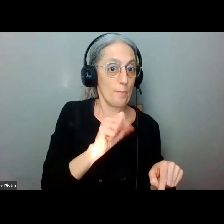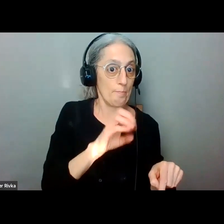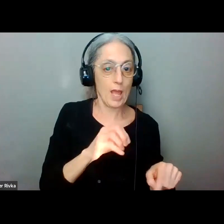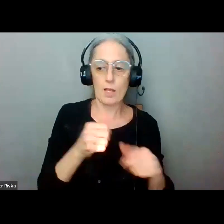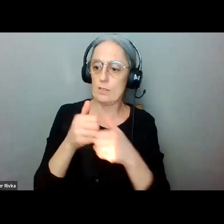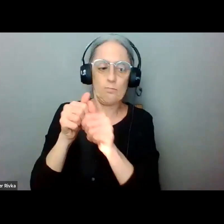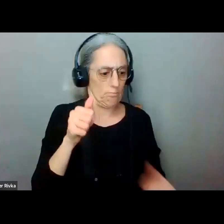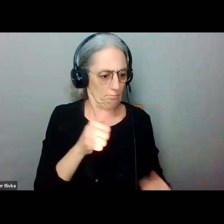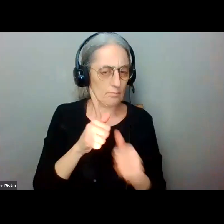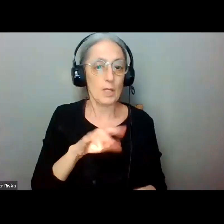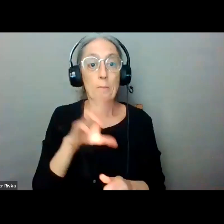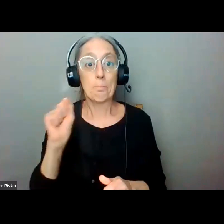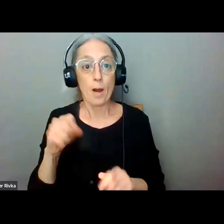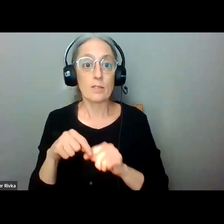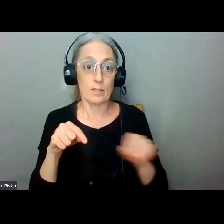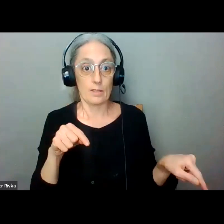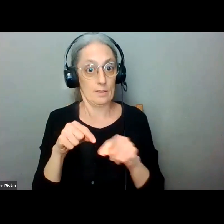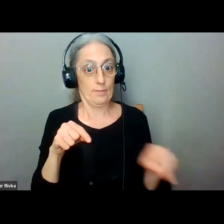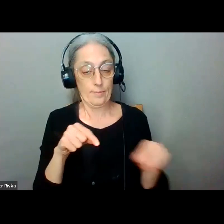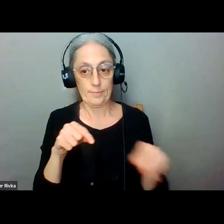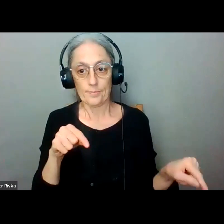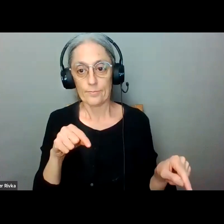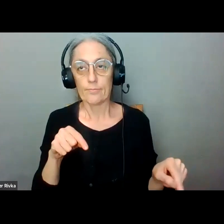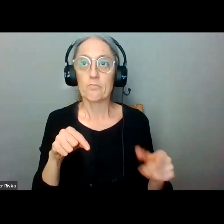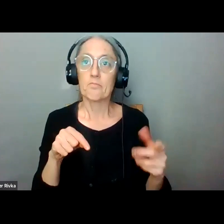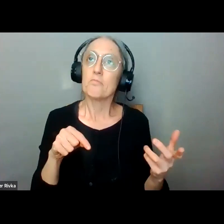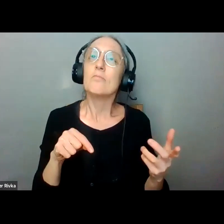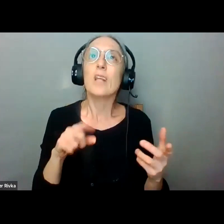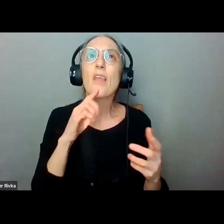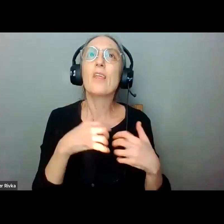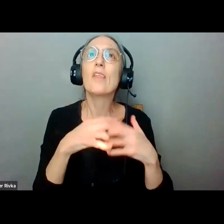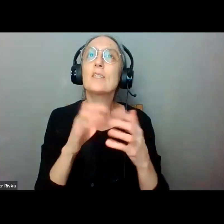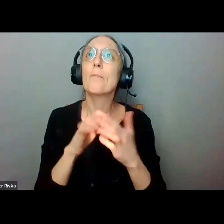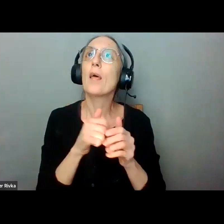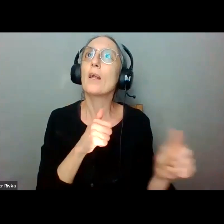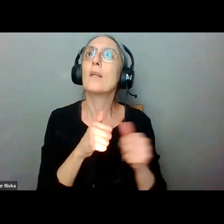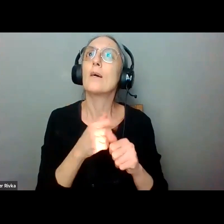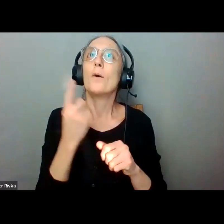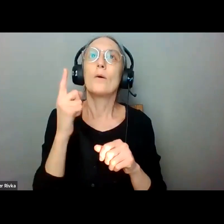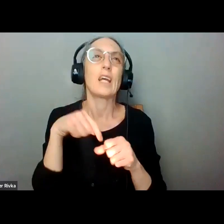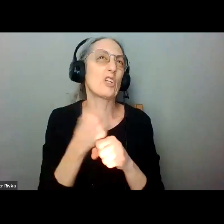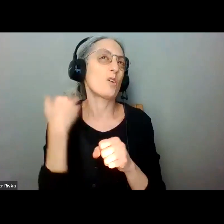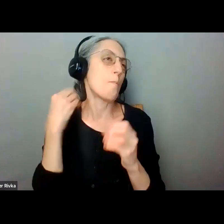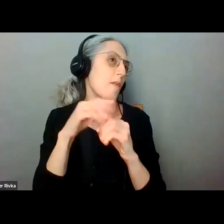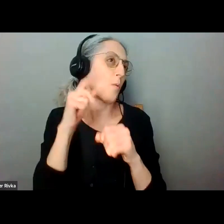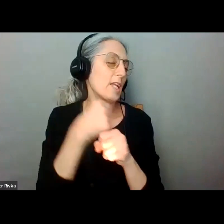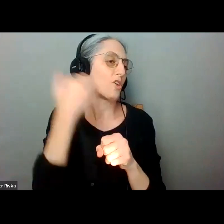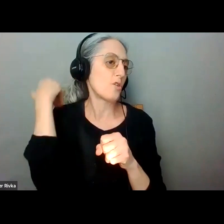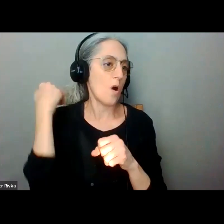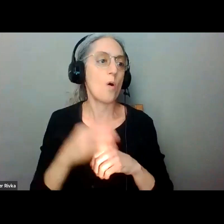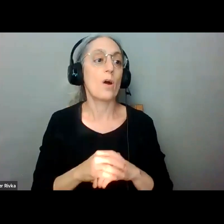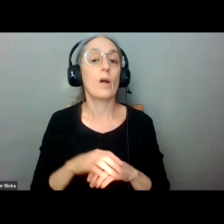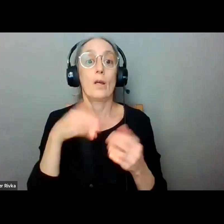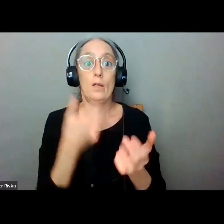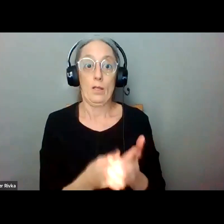reach rickenbacker there is actually and this was formed of a little over a year ago i believe the there is a there is a shuttle service